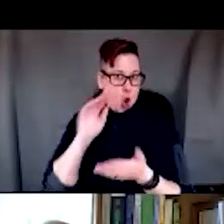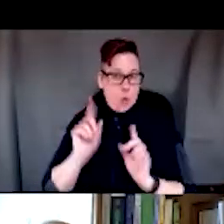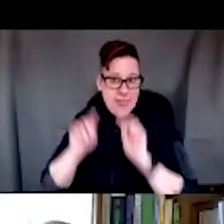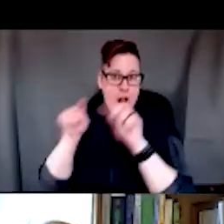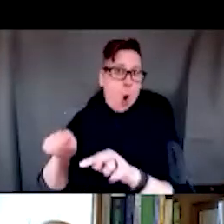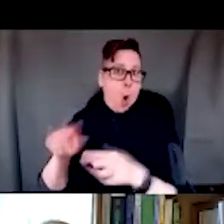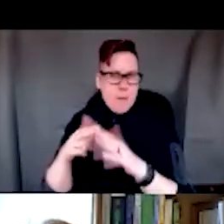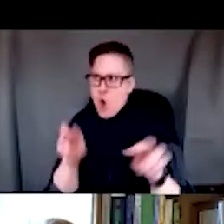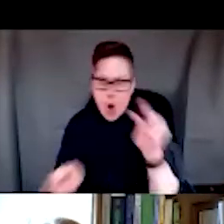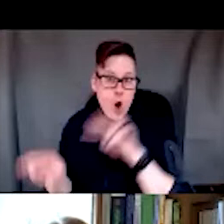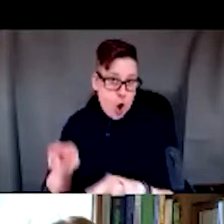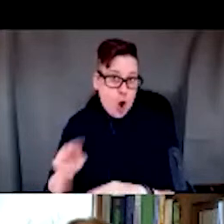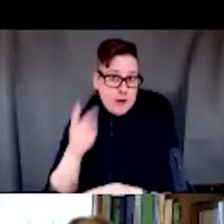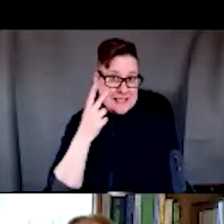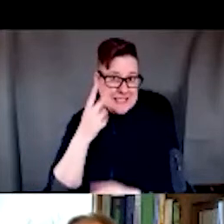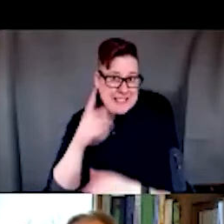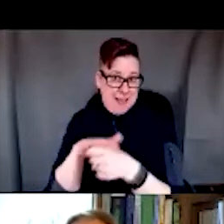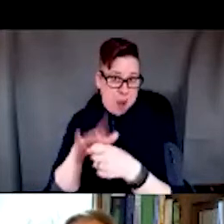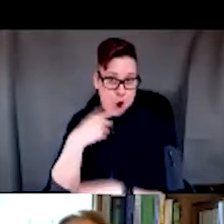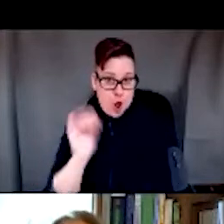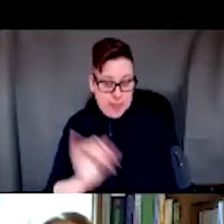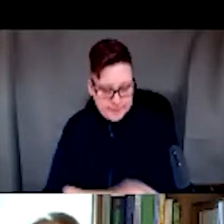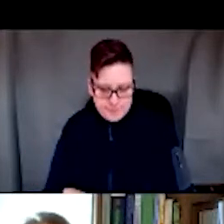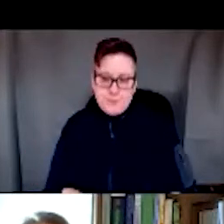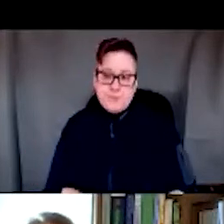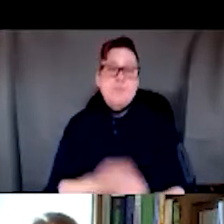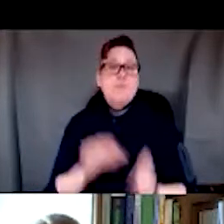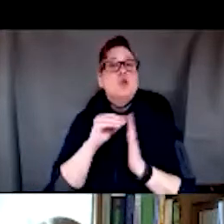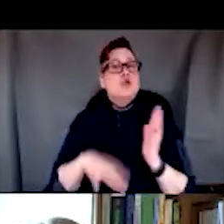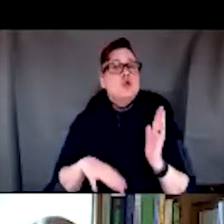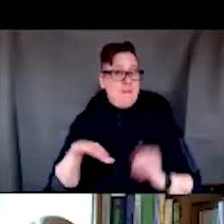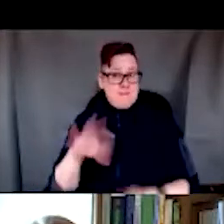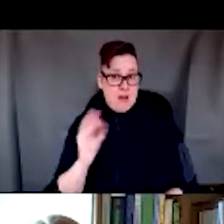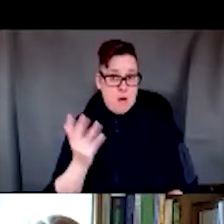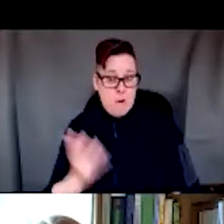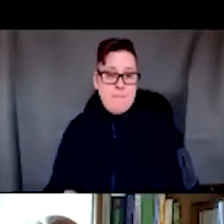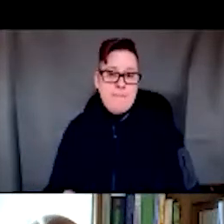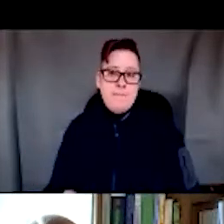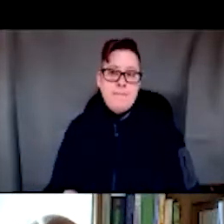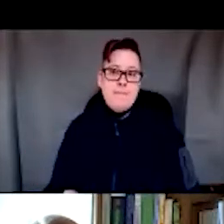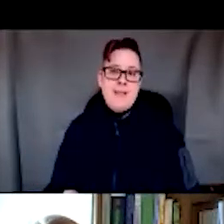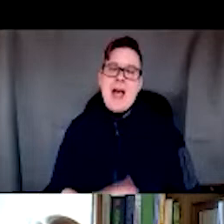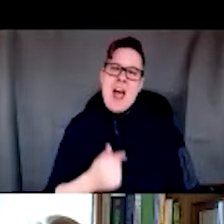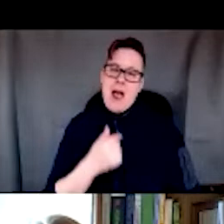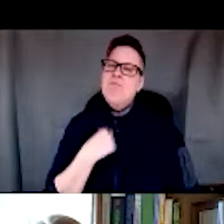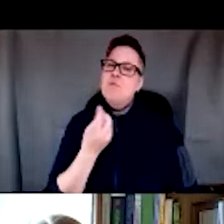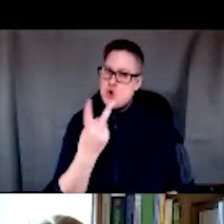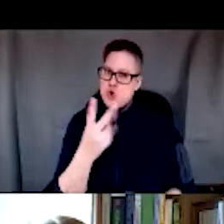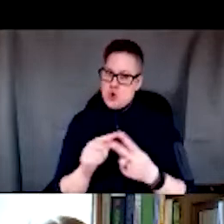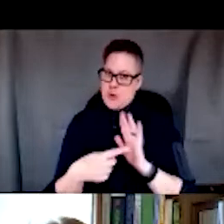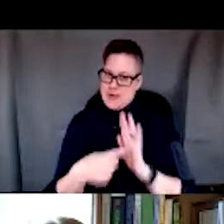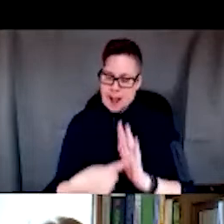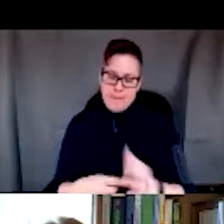portion of the exercise. Students discovered that, I'm going to give two examples here,